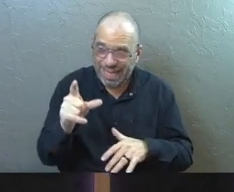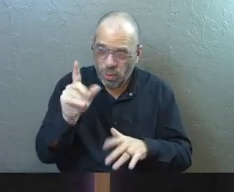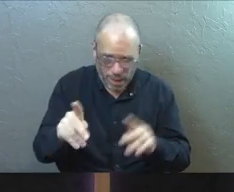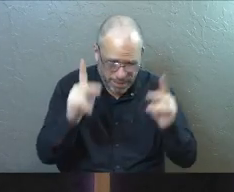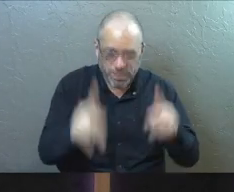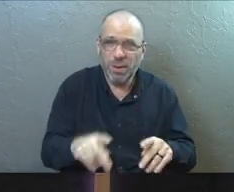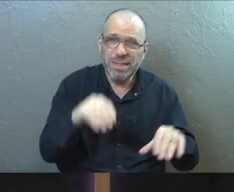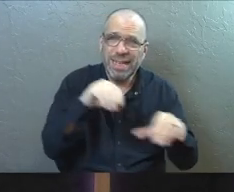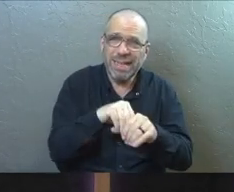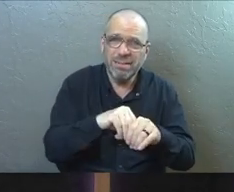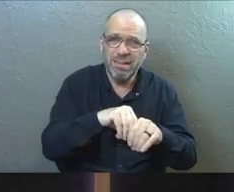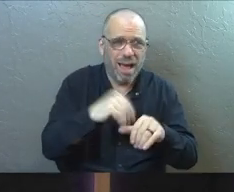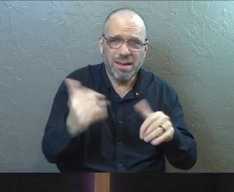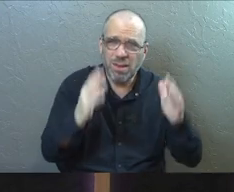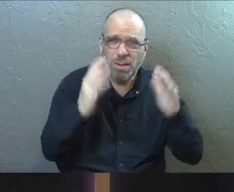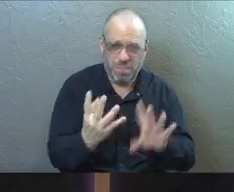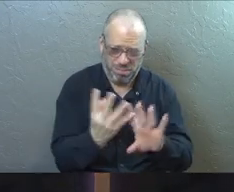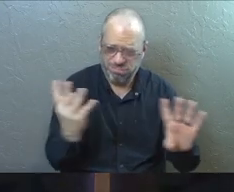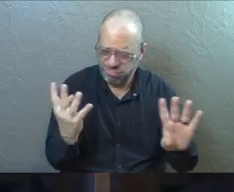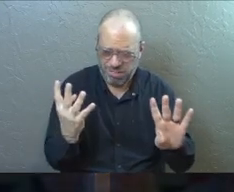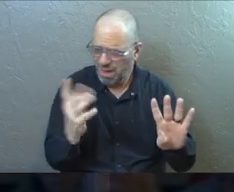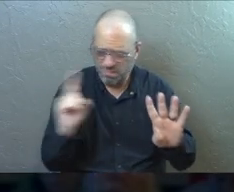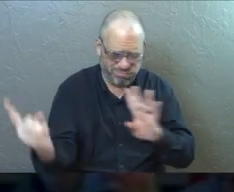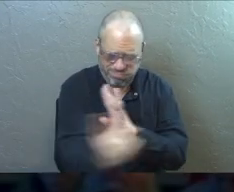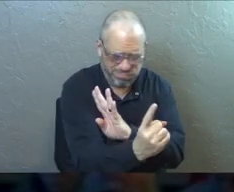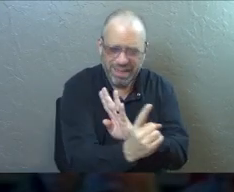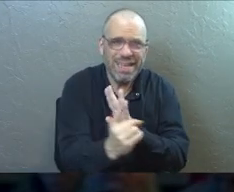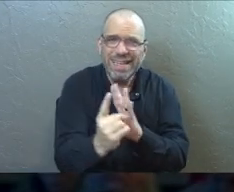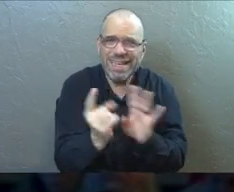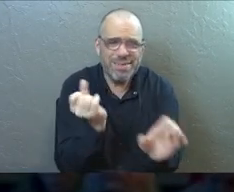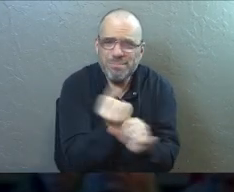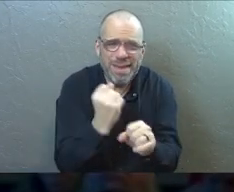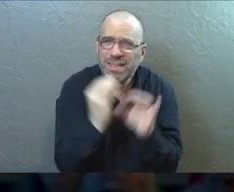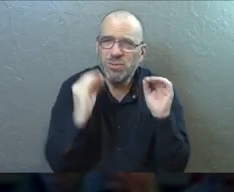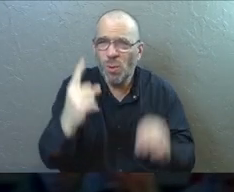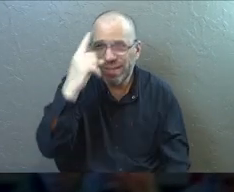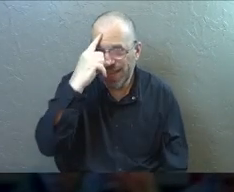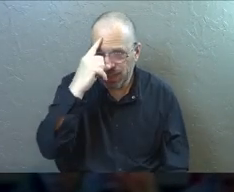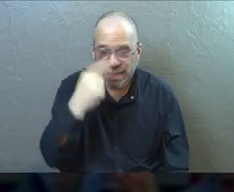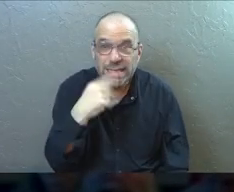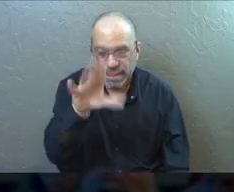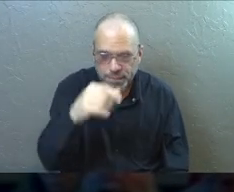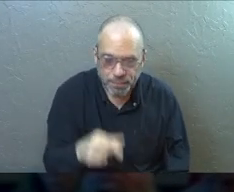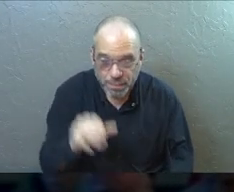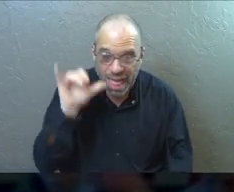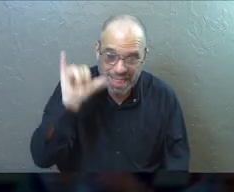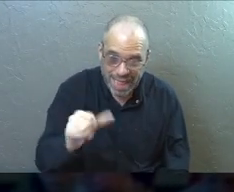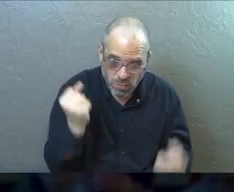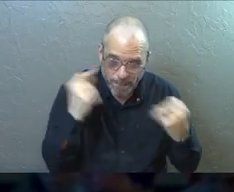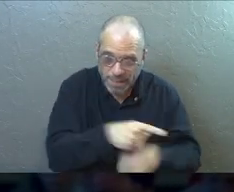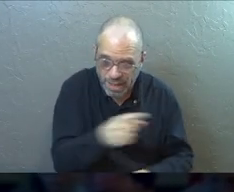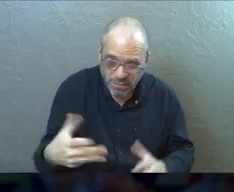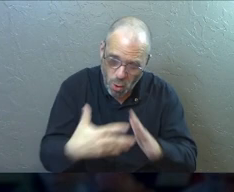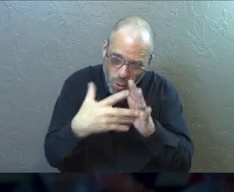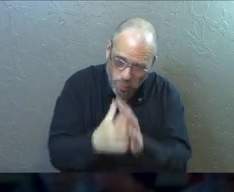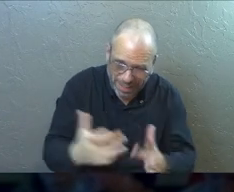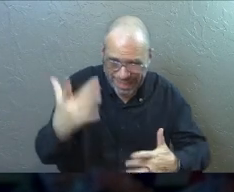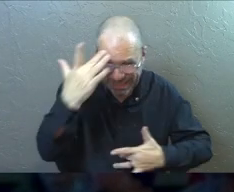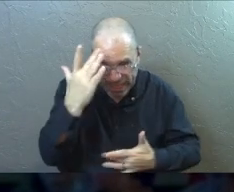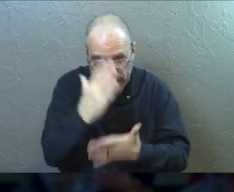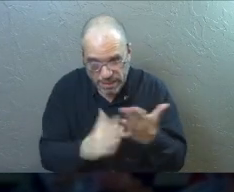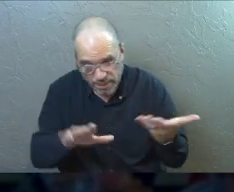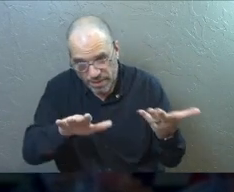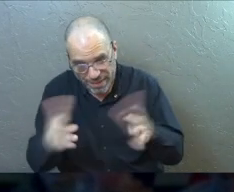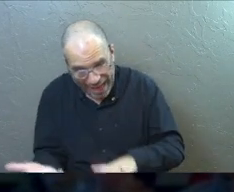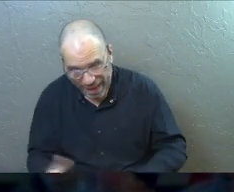one person in front of another. It doesn't make any sense. And so then he says this, that is why many of you are weak and sick and